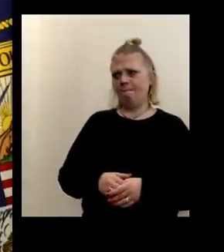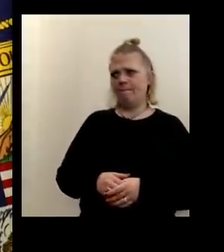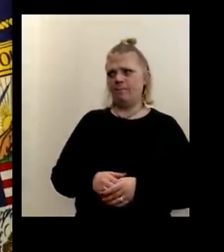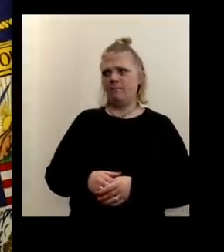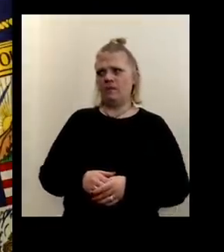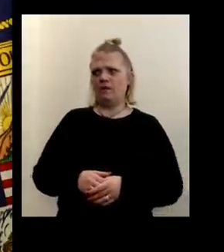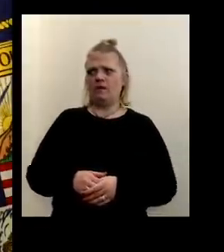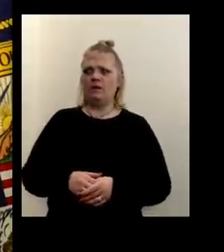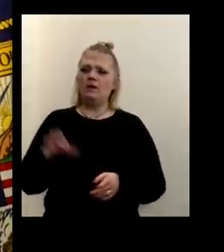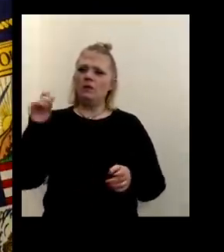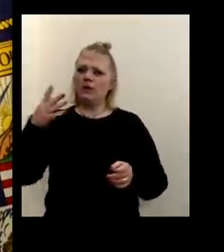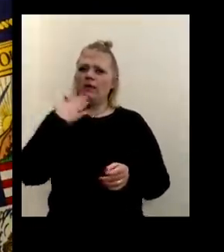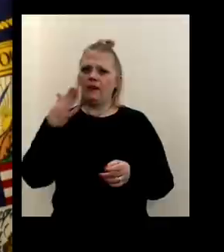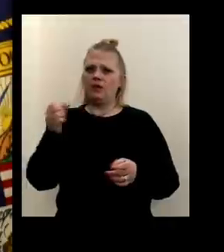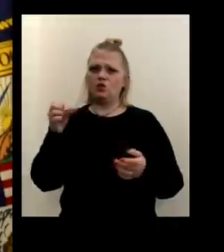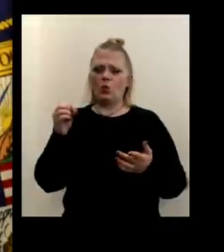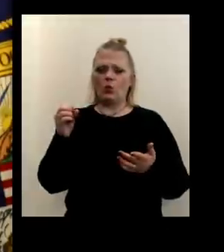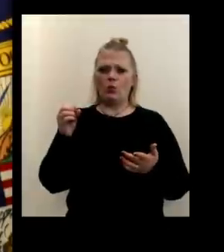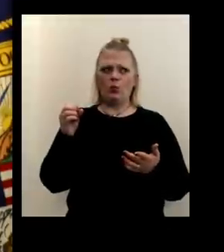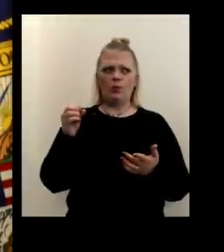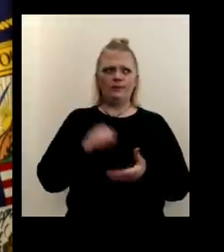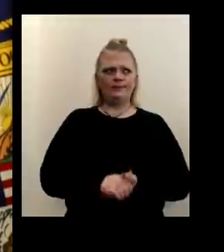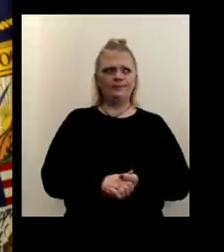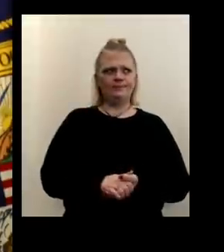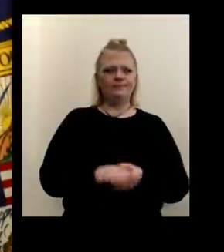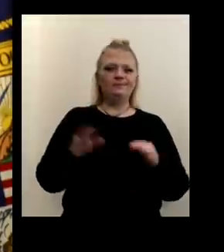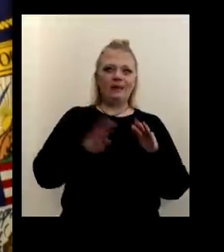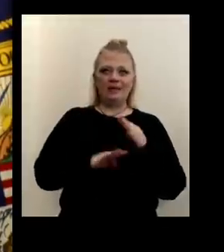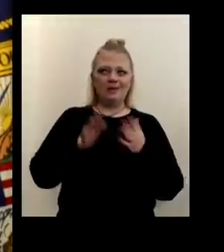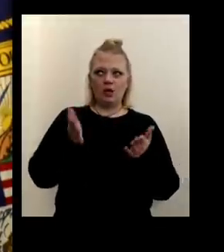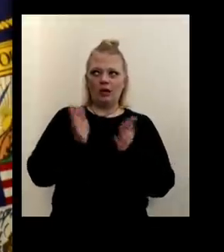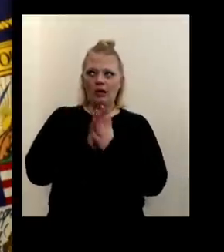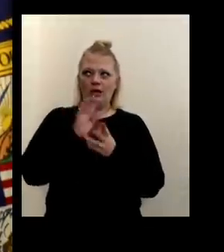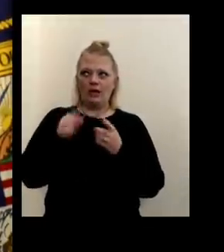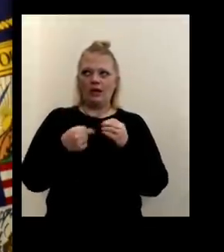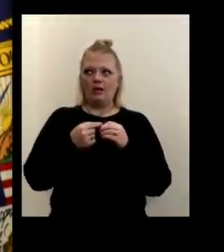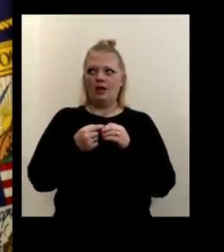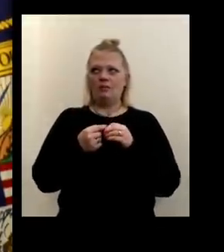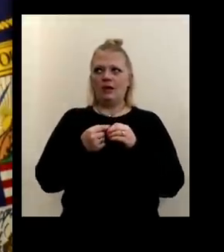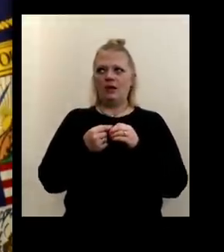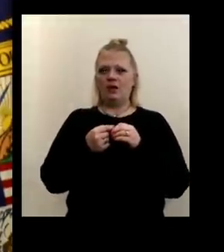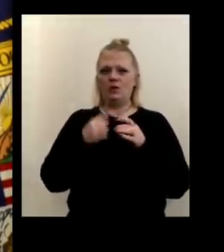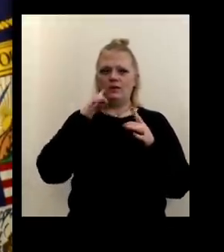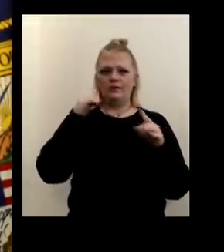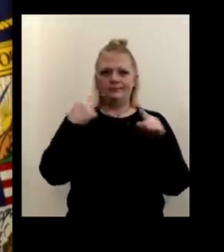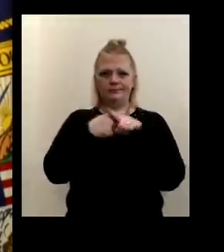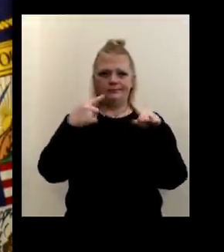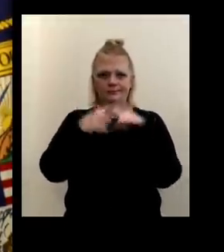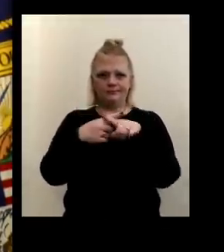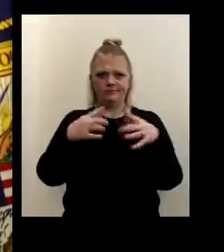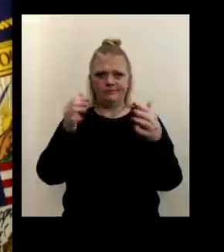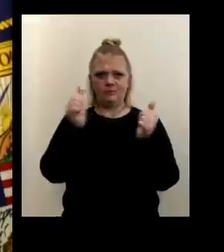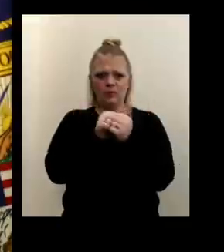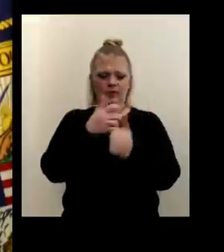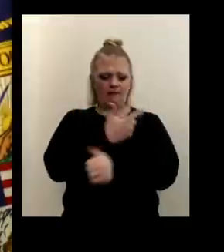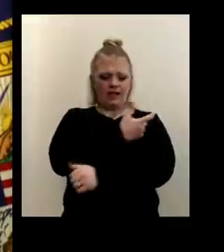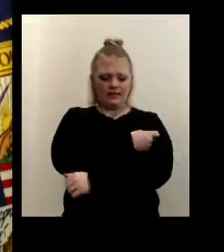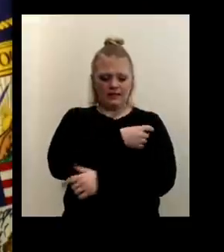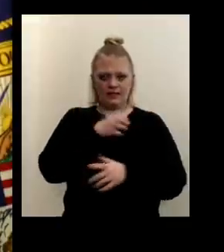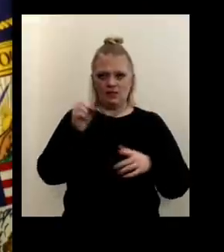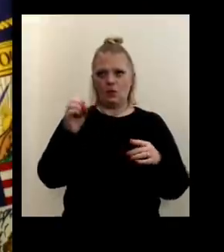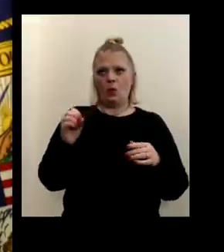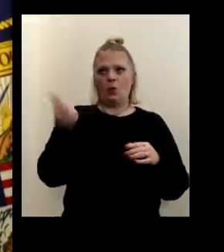Sure. Thanks. So, um, I guess the, you're basically asking about the contraindications to the vaccines. So, um,